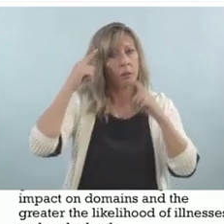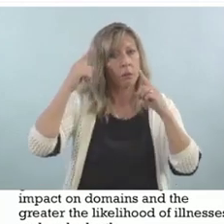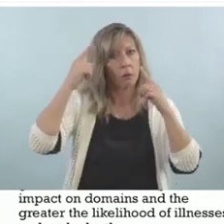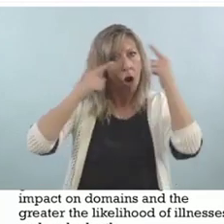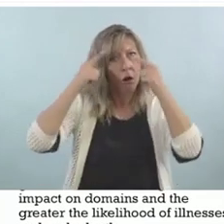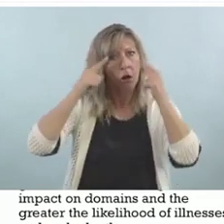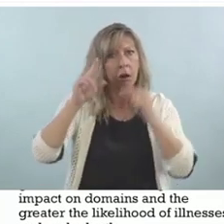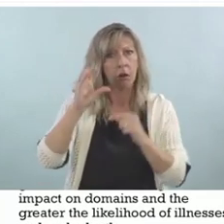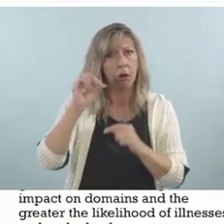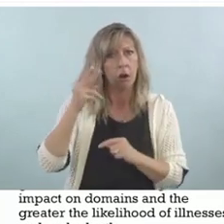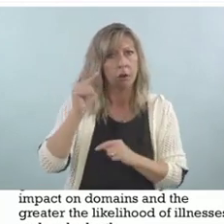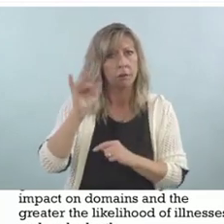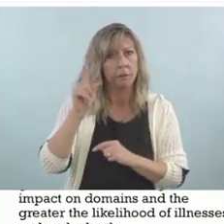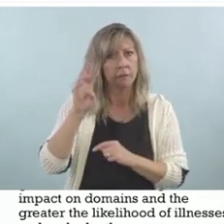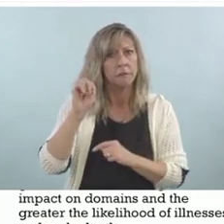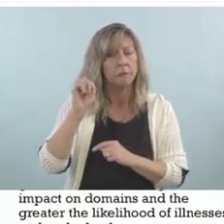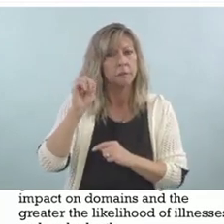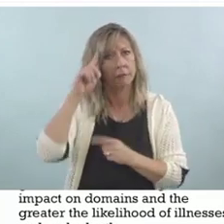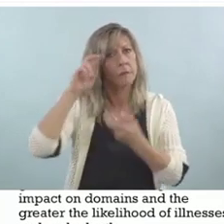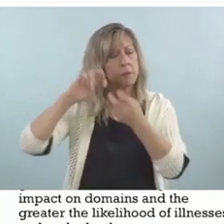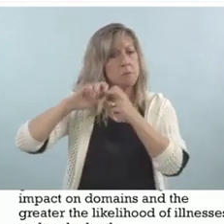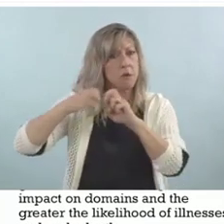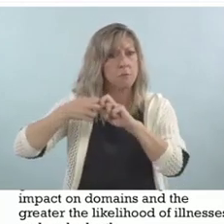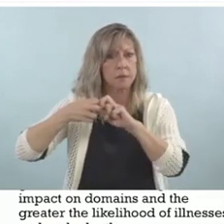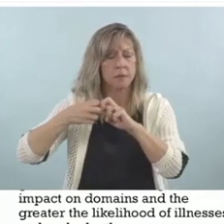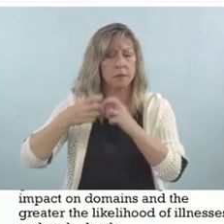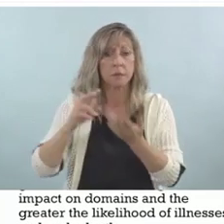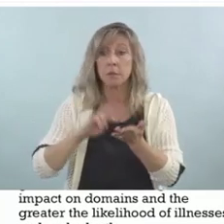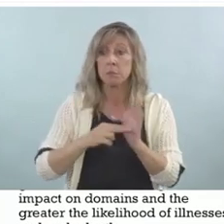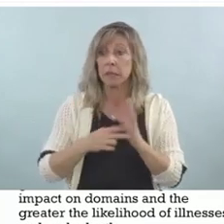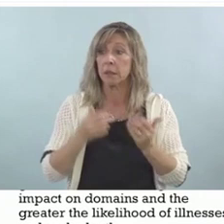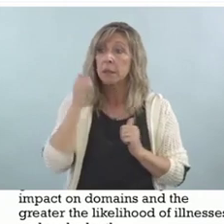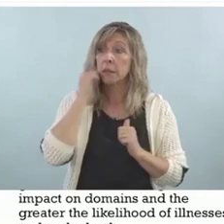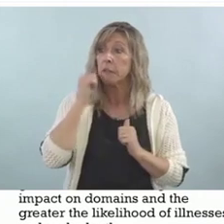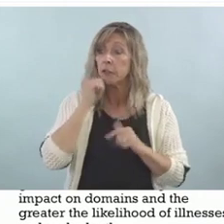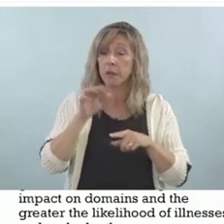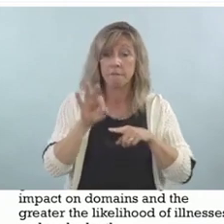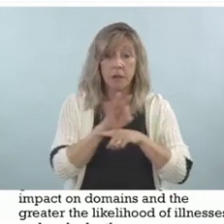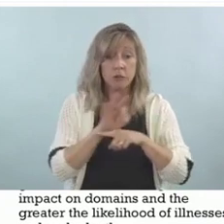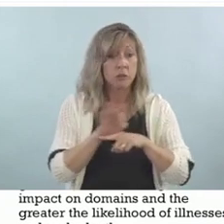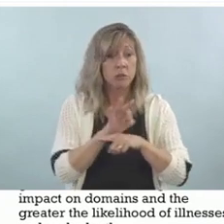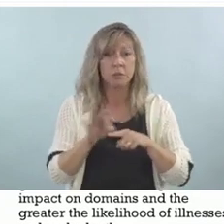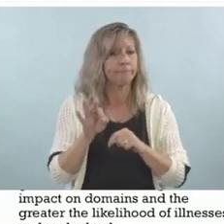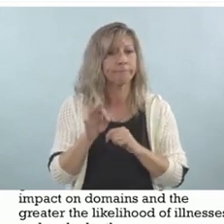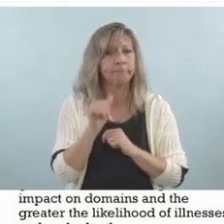begin to function in an impaired way. You have problem behavior.